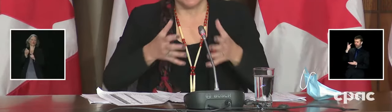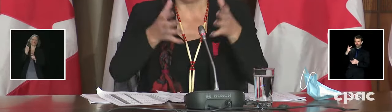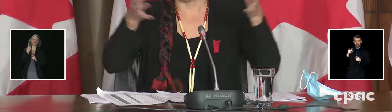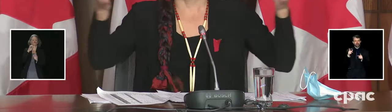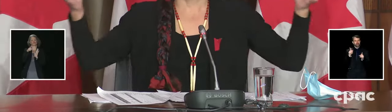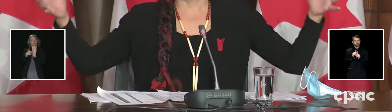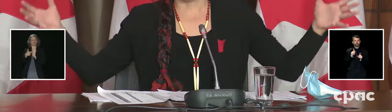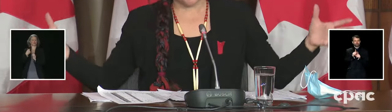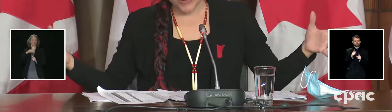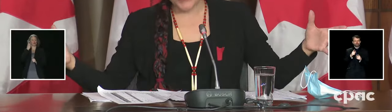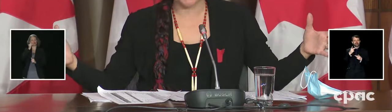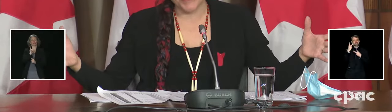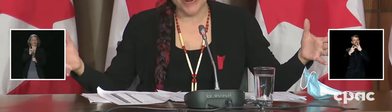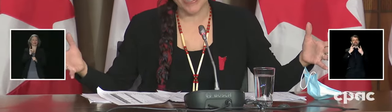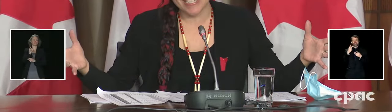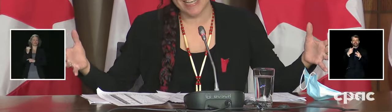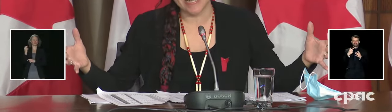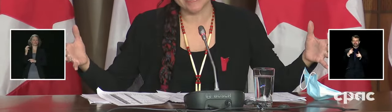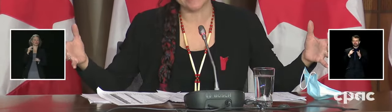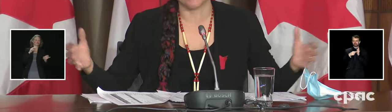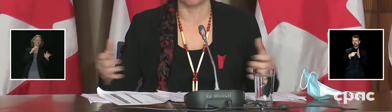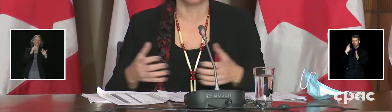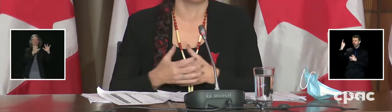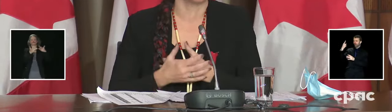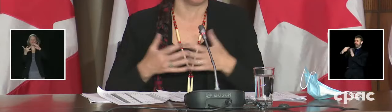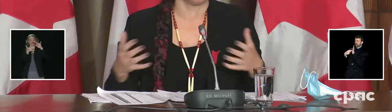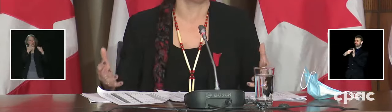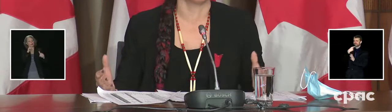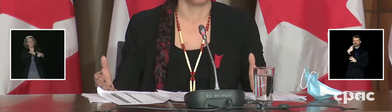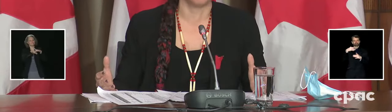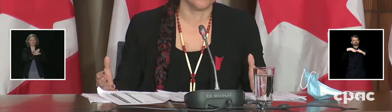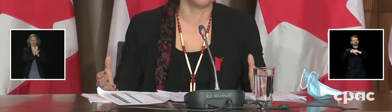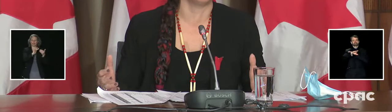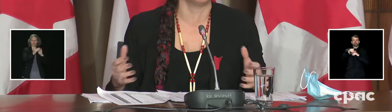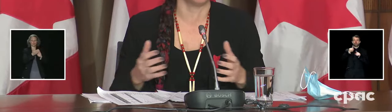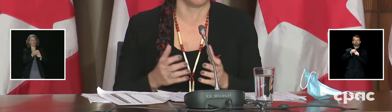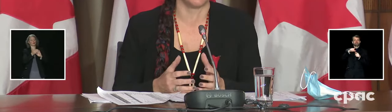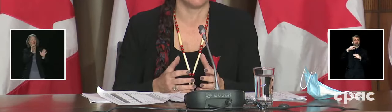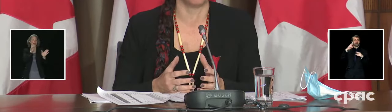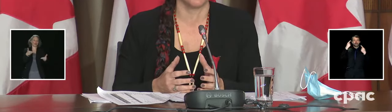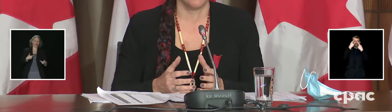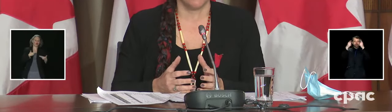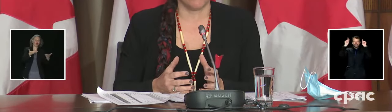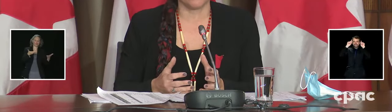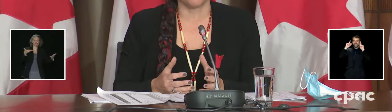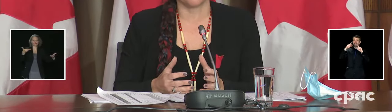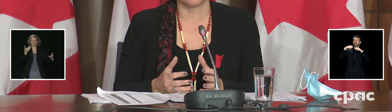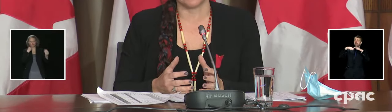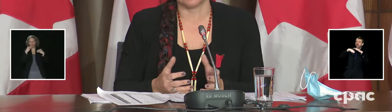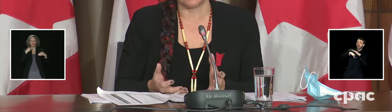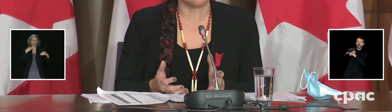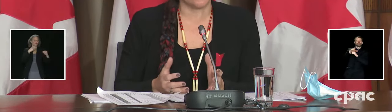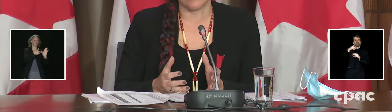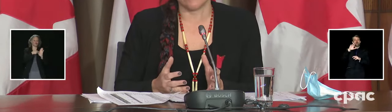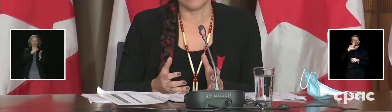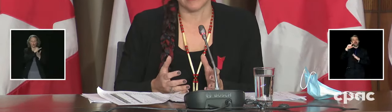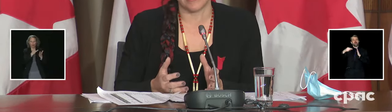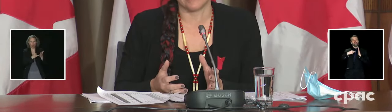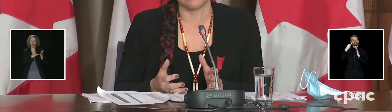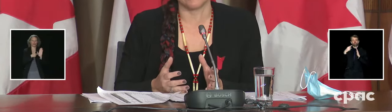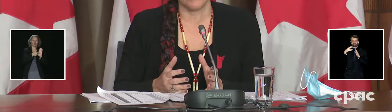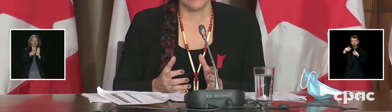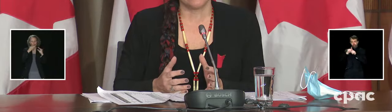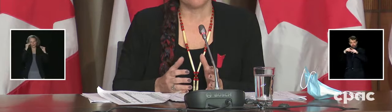and take them through the process. You know, you offer food, you have artwork and teachings